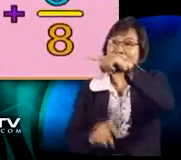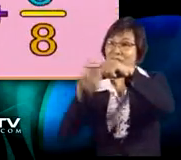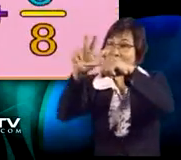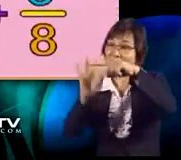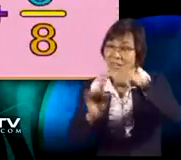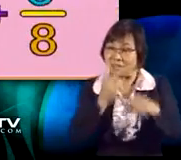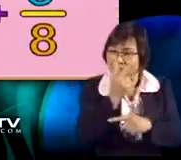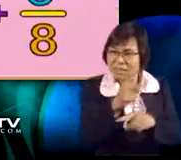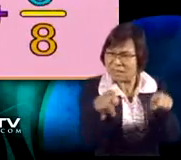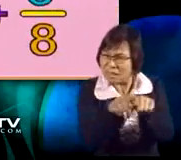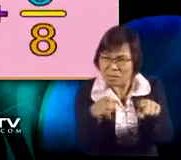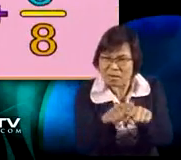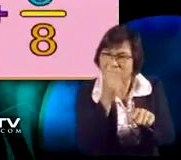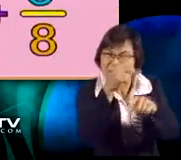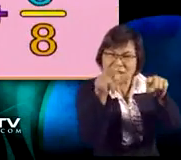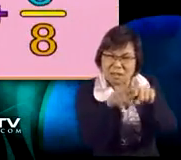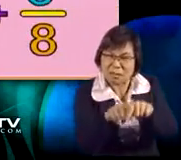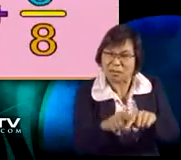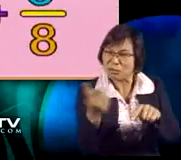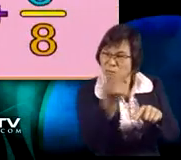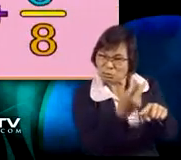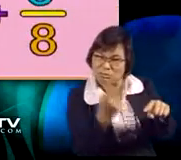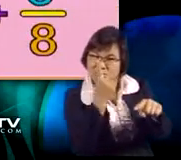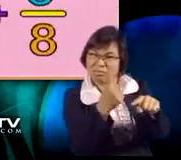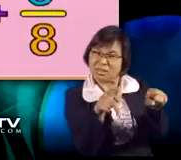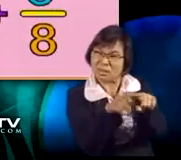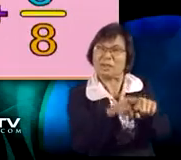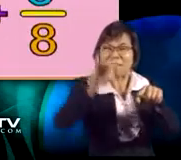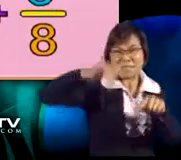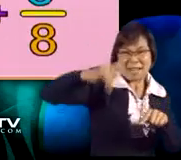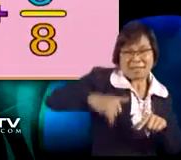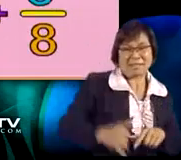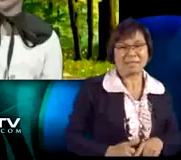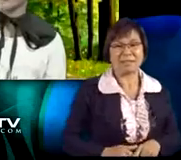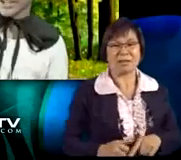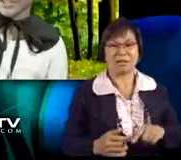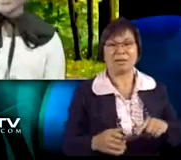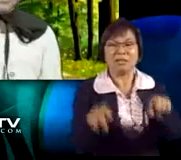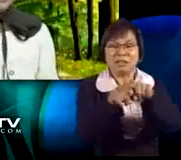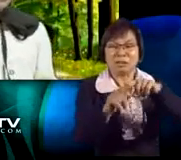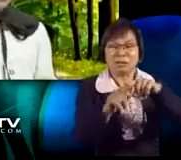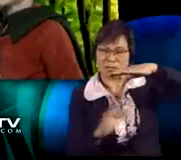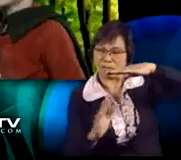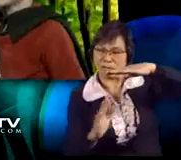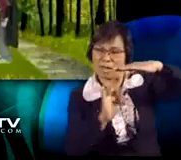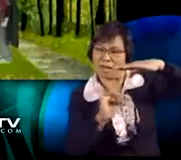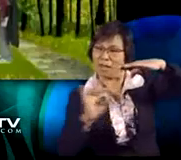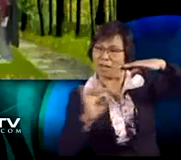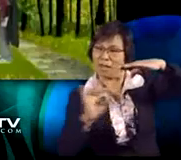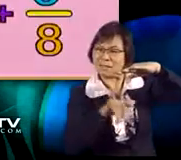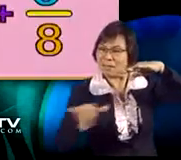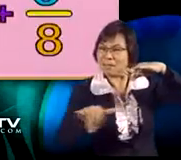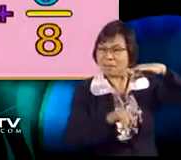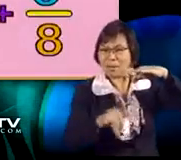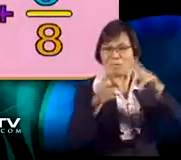1 8 and 3 8. Do you see anything similar in the two fractions? Yes.